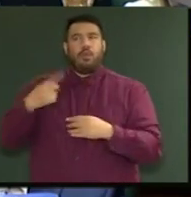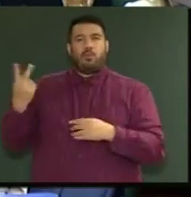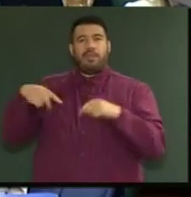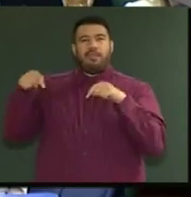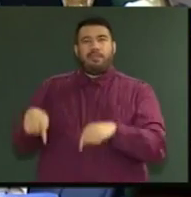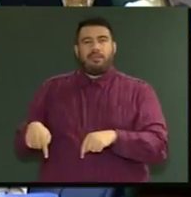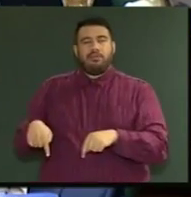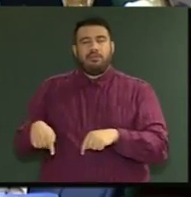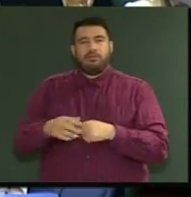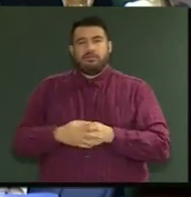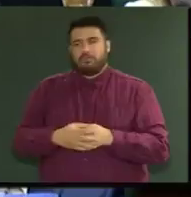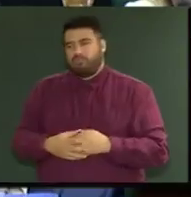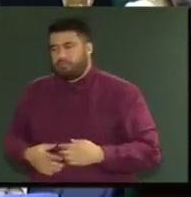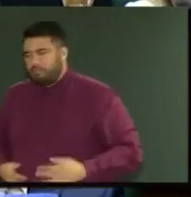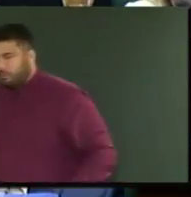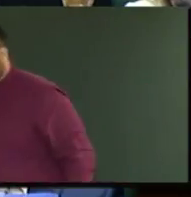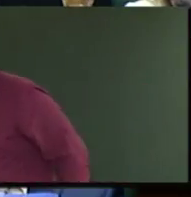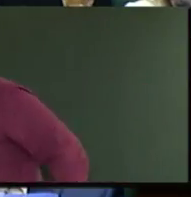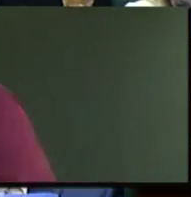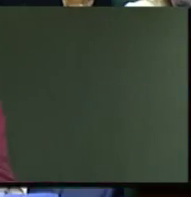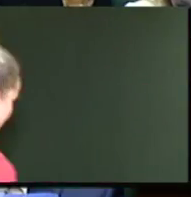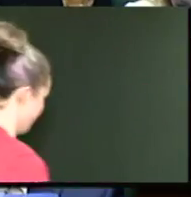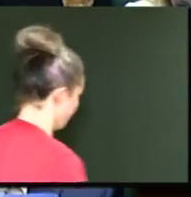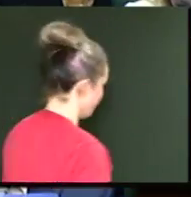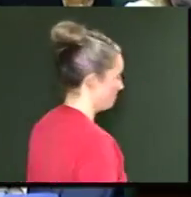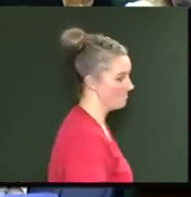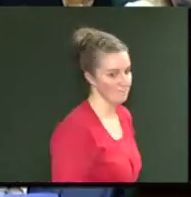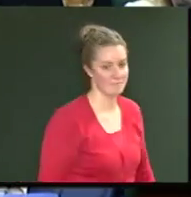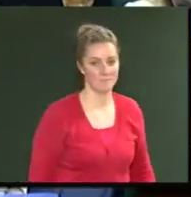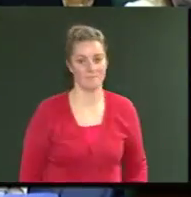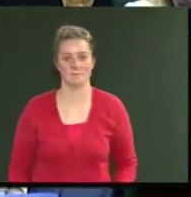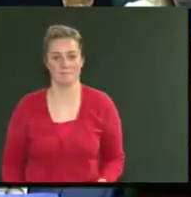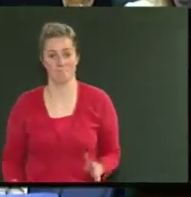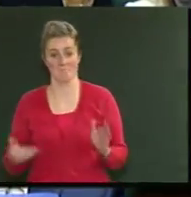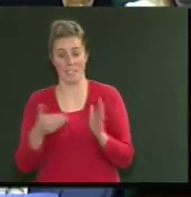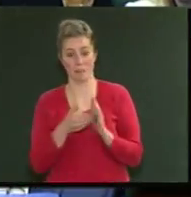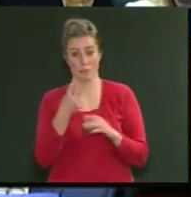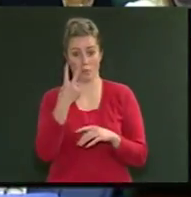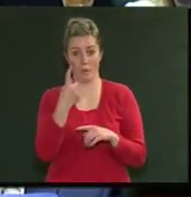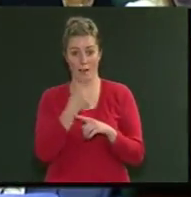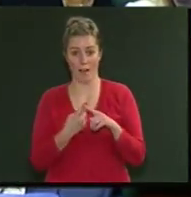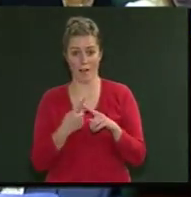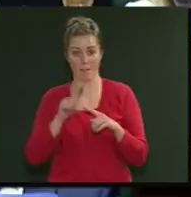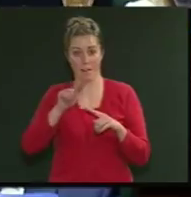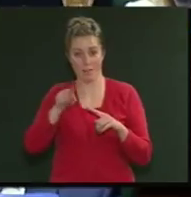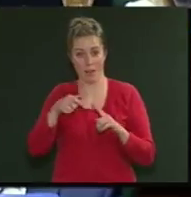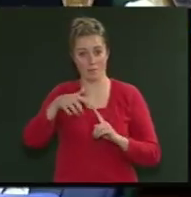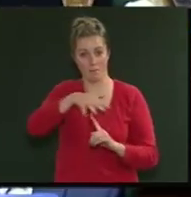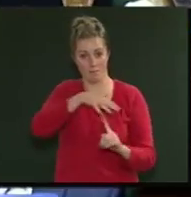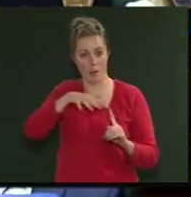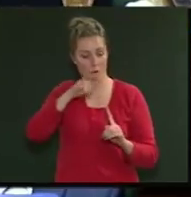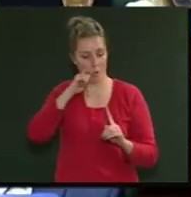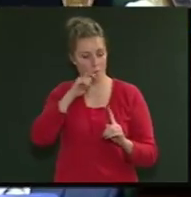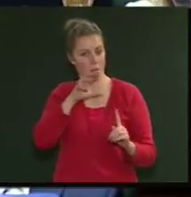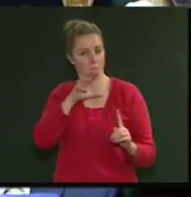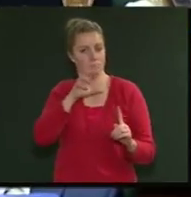fact, I can say this, an extra two, two and a half thousand whānau, sir, will be re